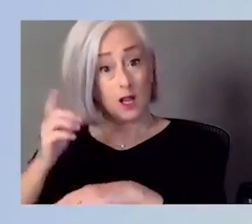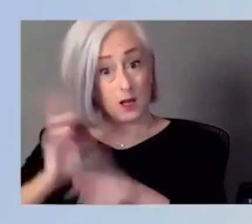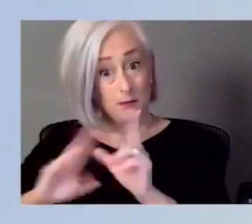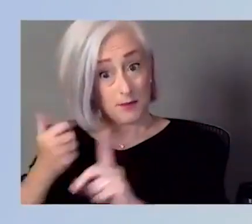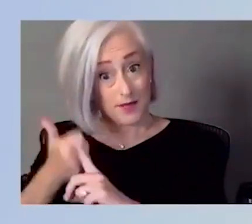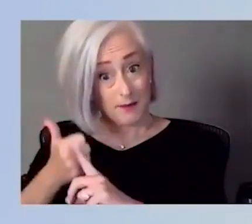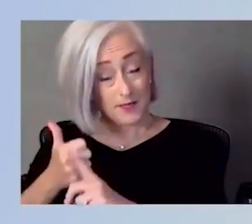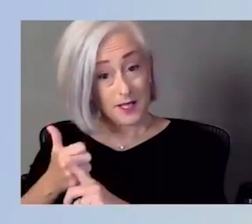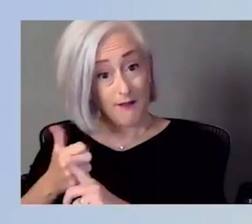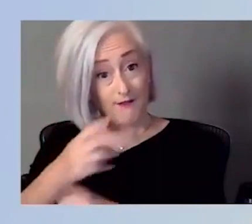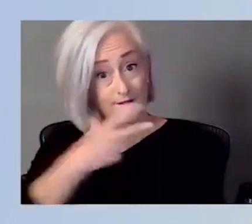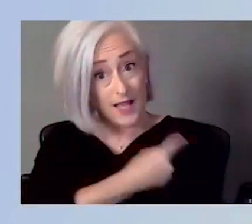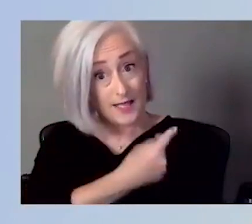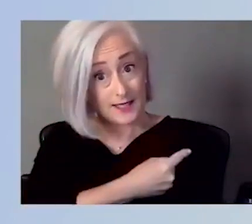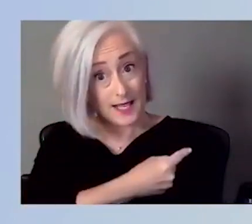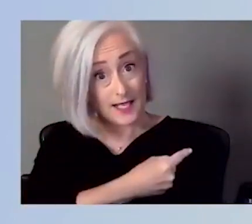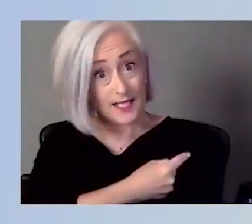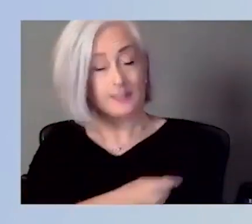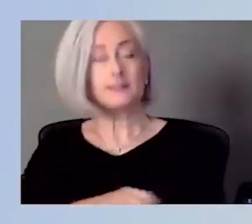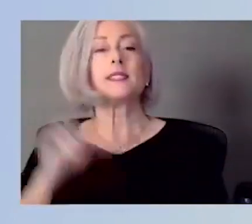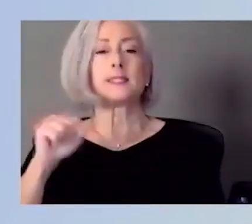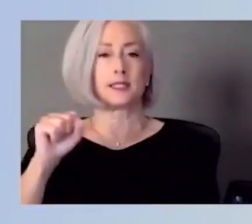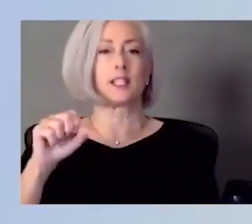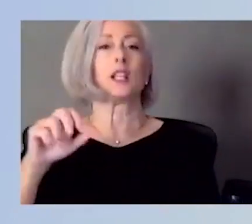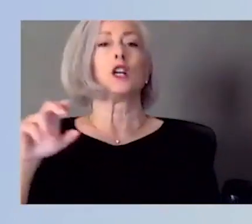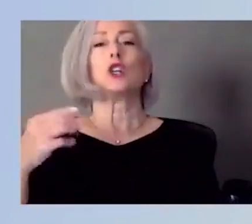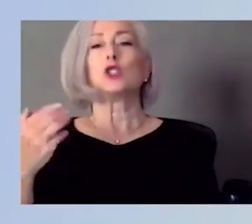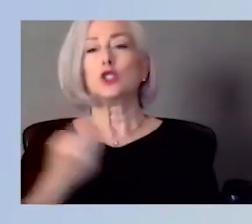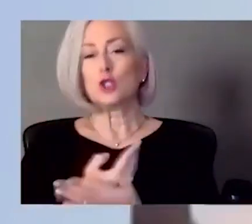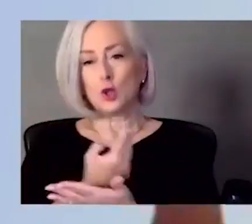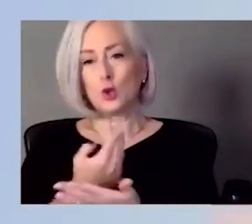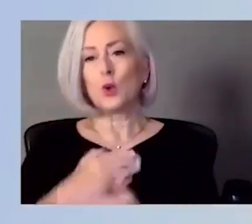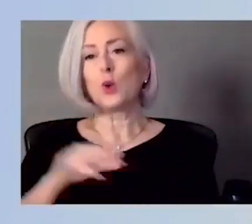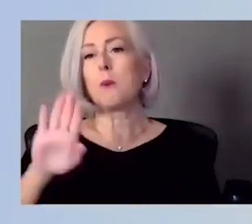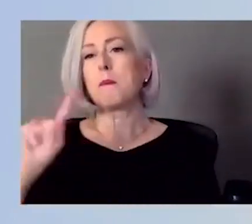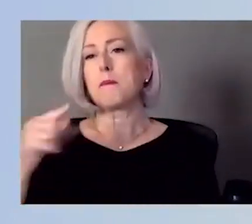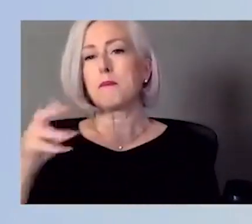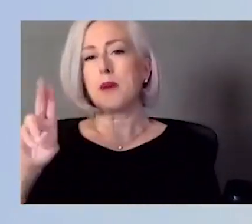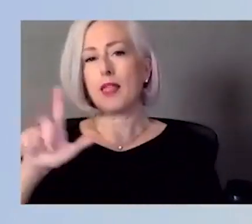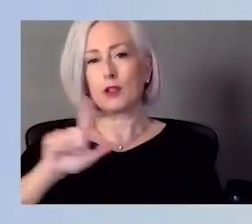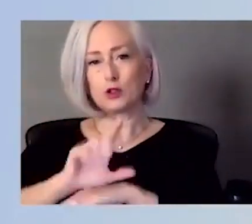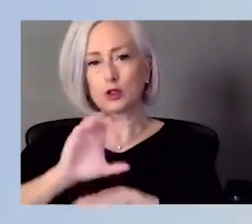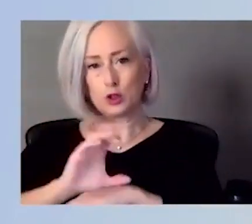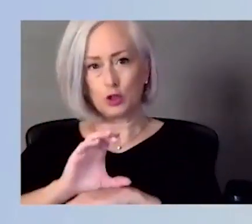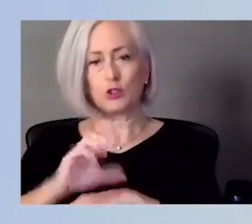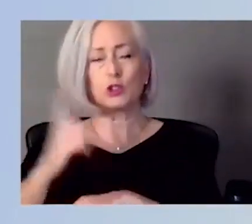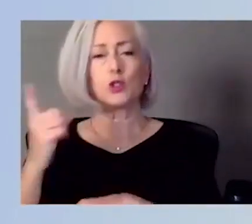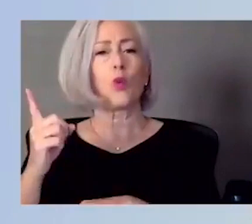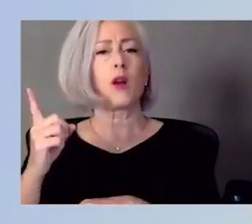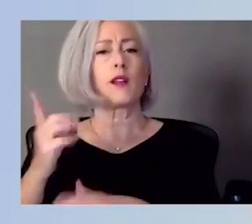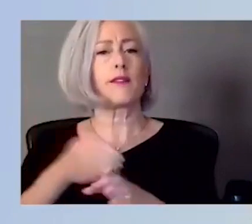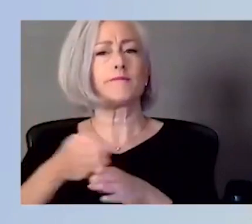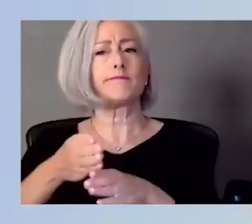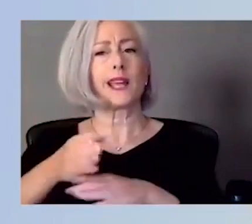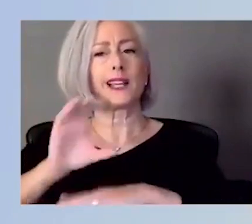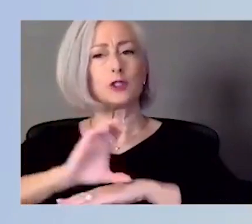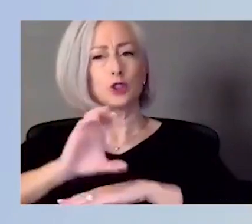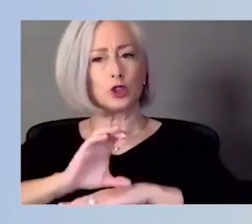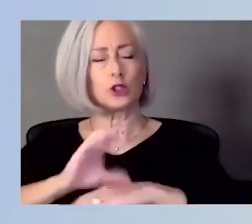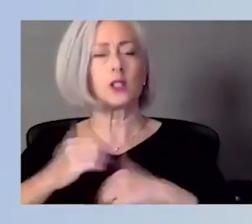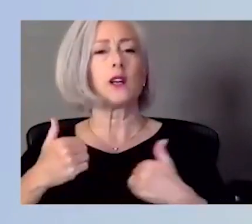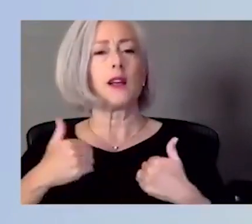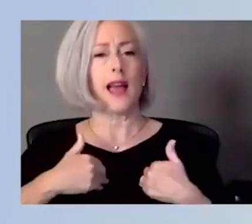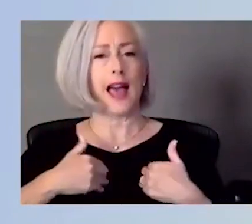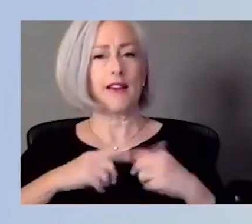Absolutely. Uh, new Bethel church is indeed one of our, what we call flagship churches, where we had the testing program that